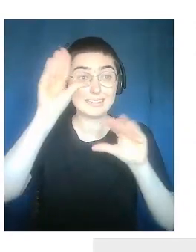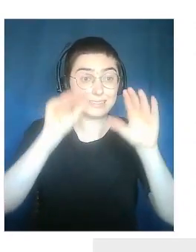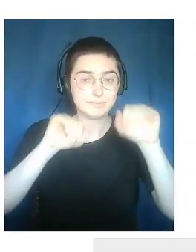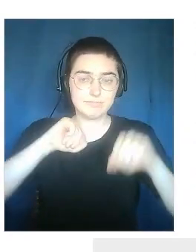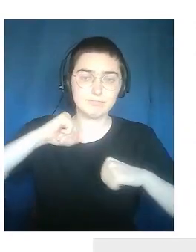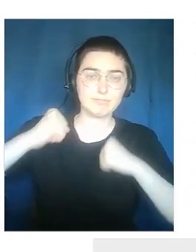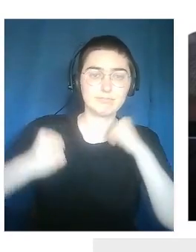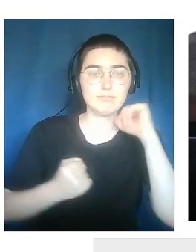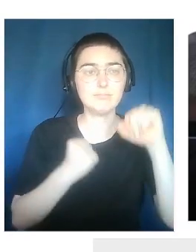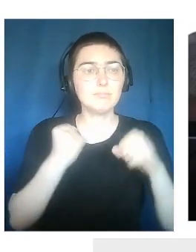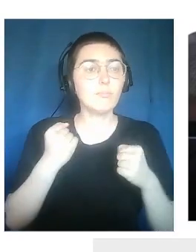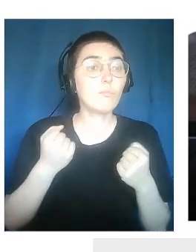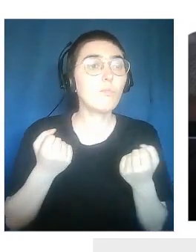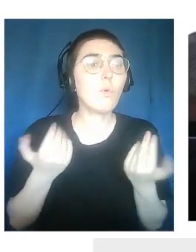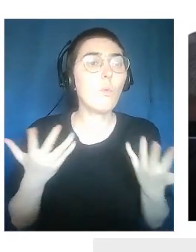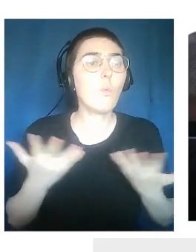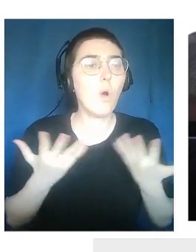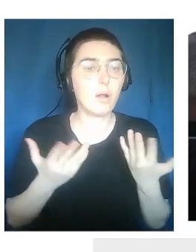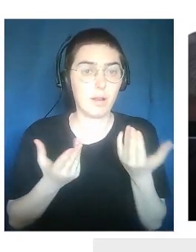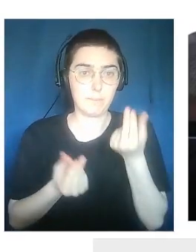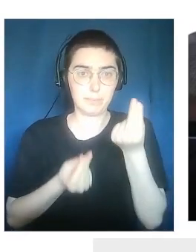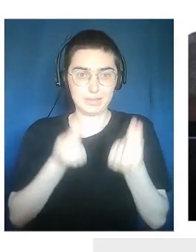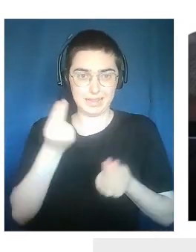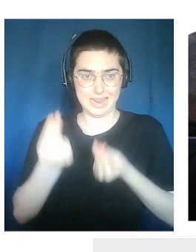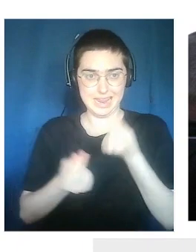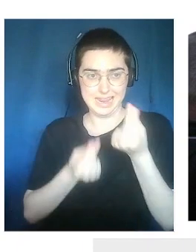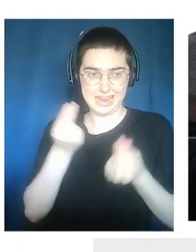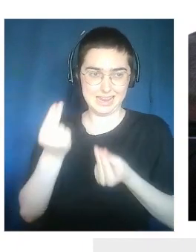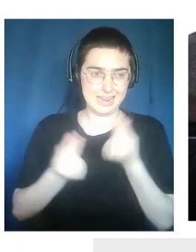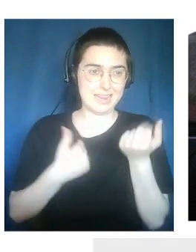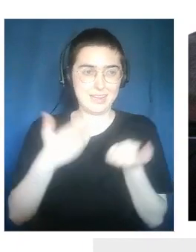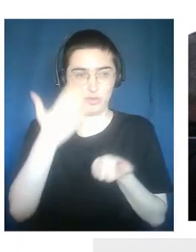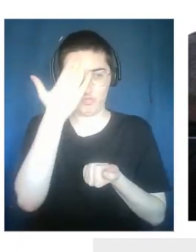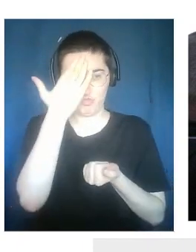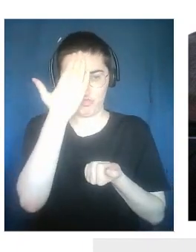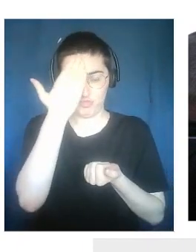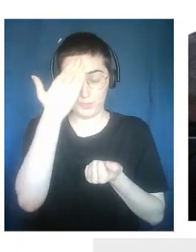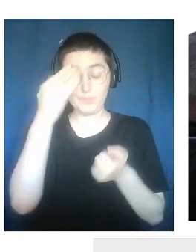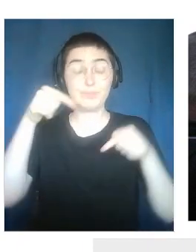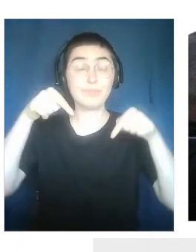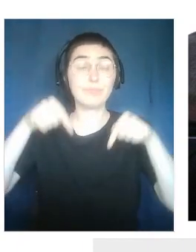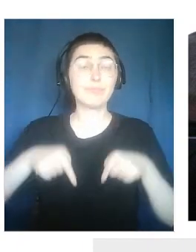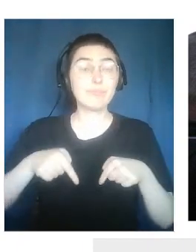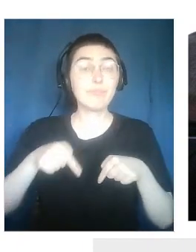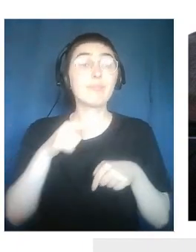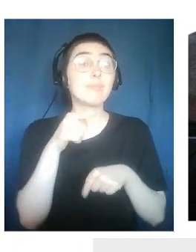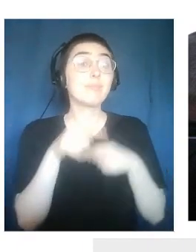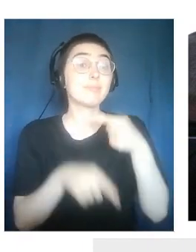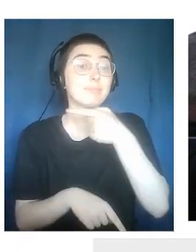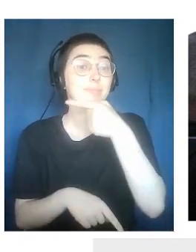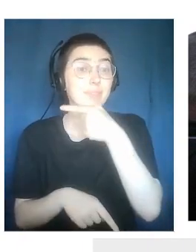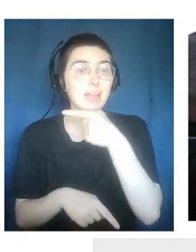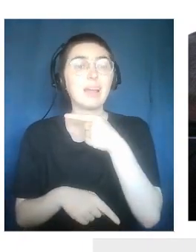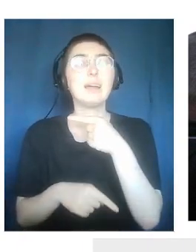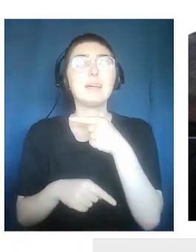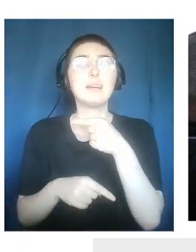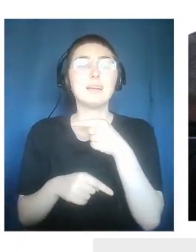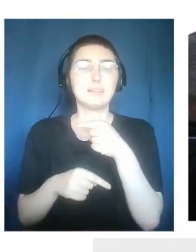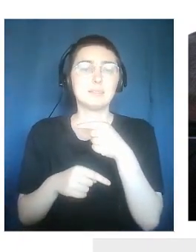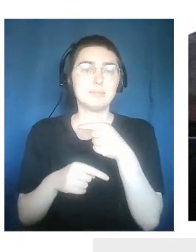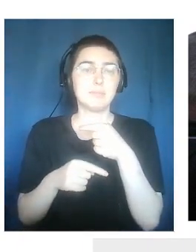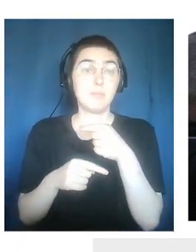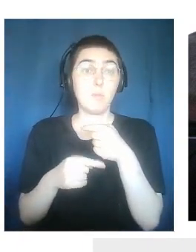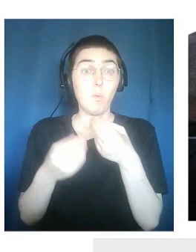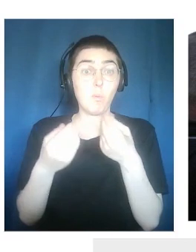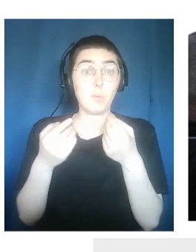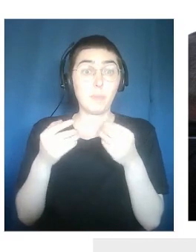we live every day since we were young. And it's just like playing. In